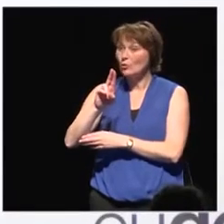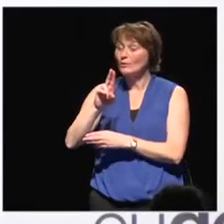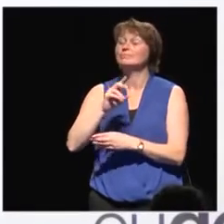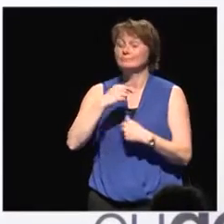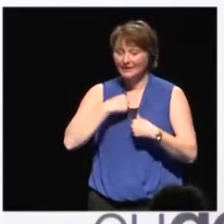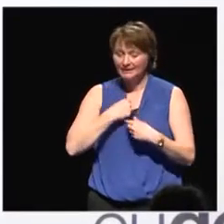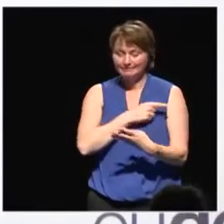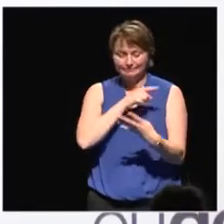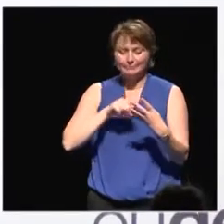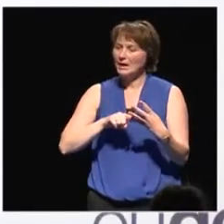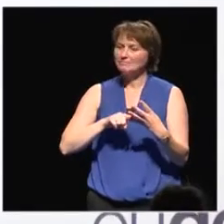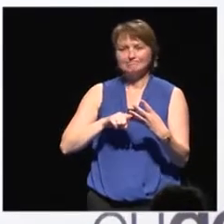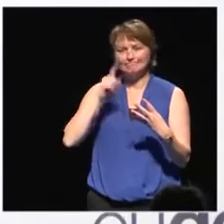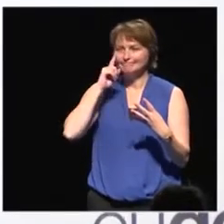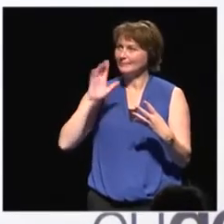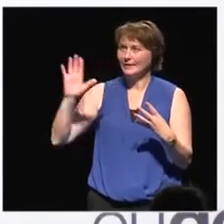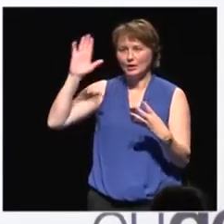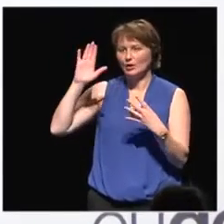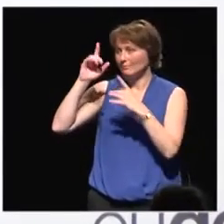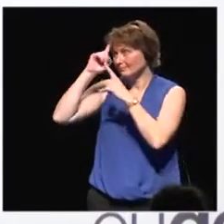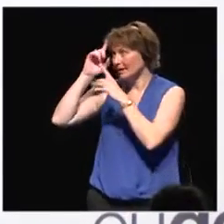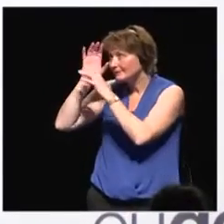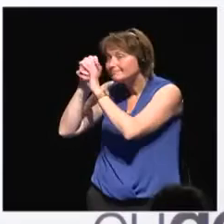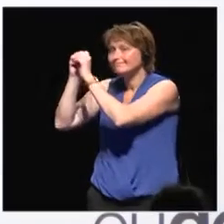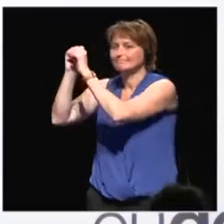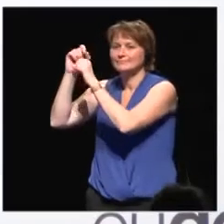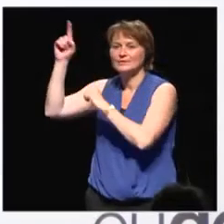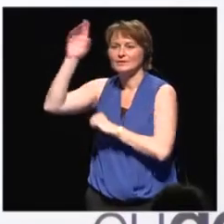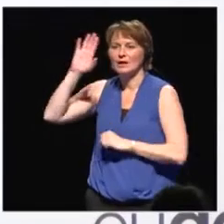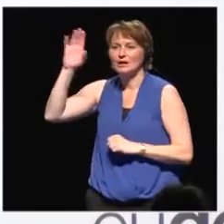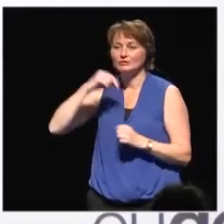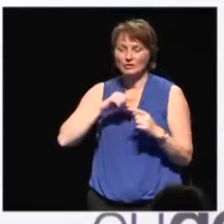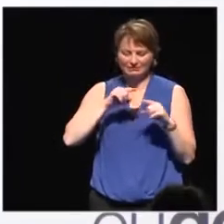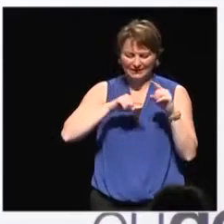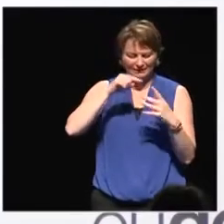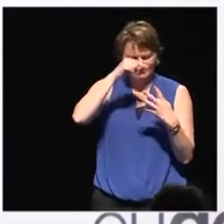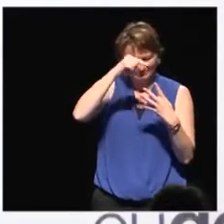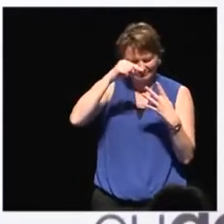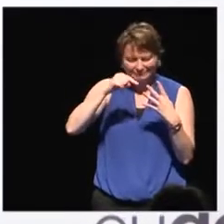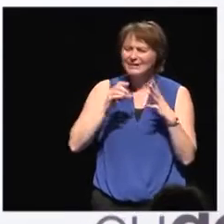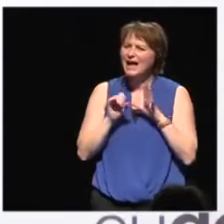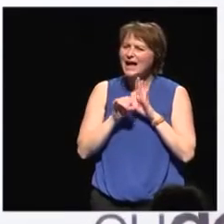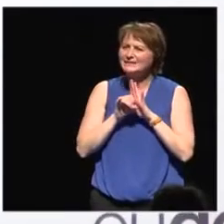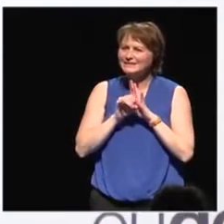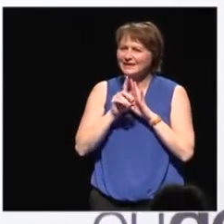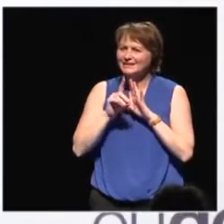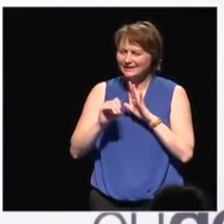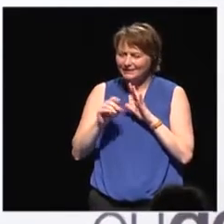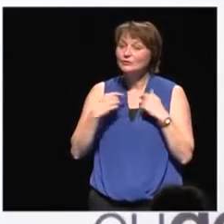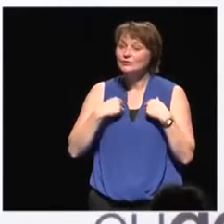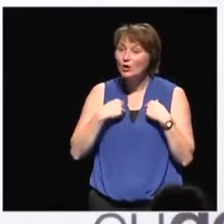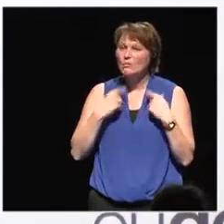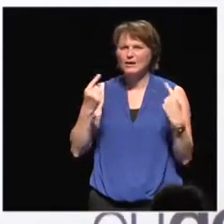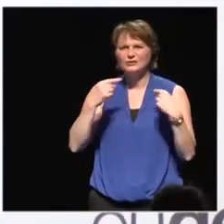also as an identity. Multiple identities, but you can see emerging out of that identities the notion of cognitive